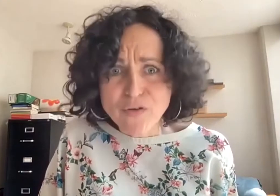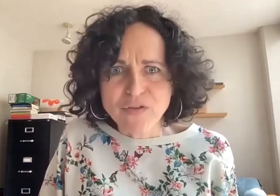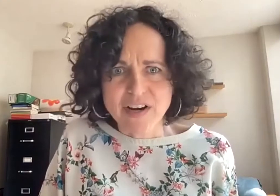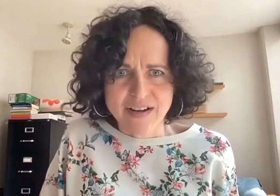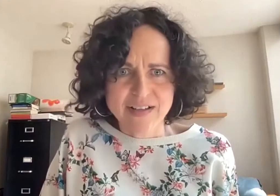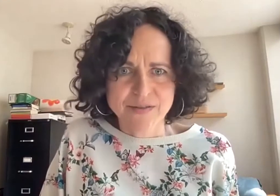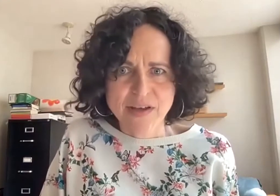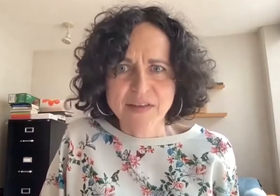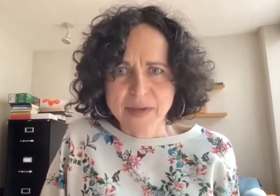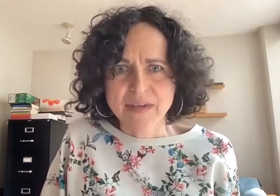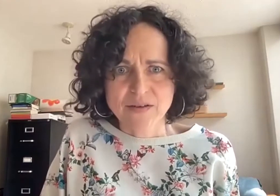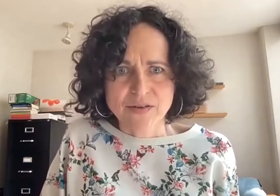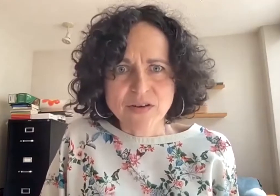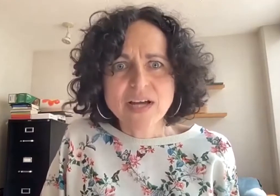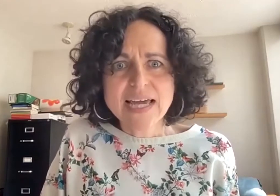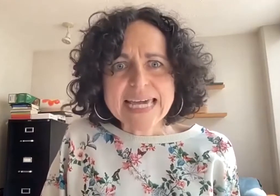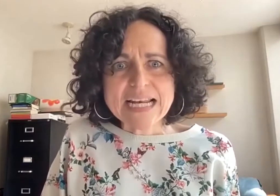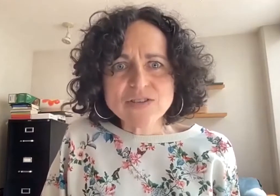big cities.